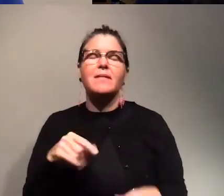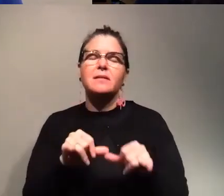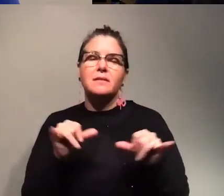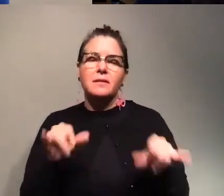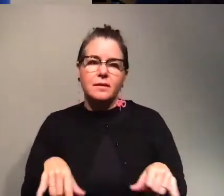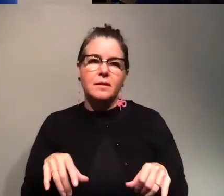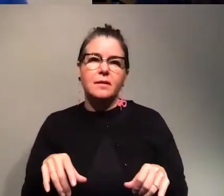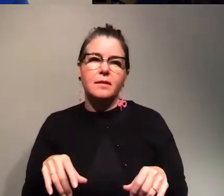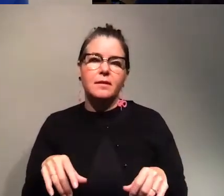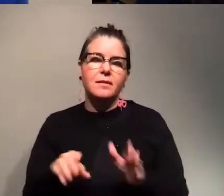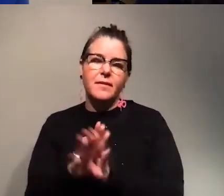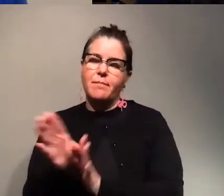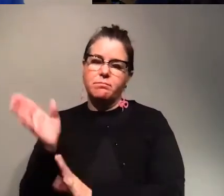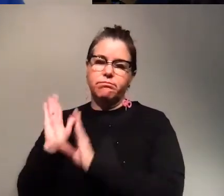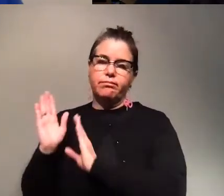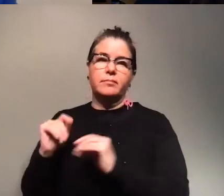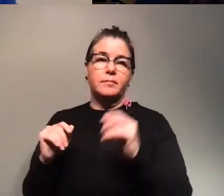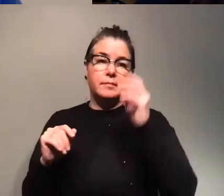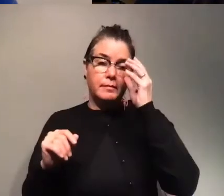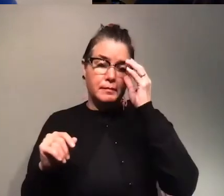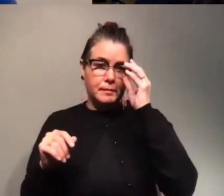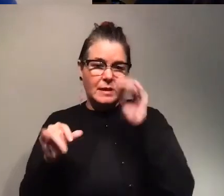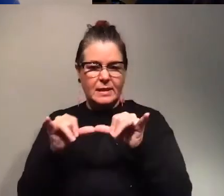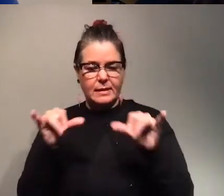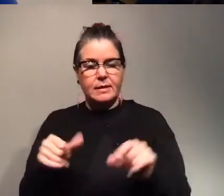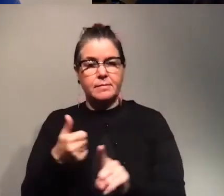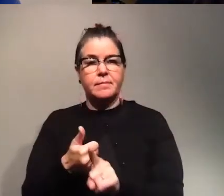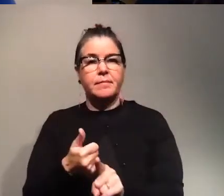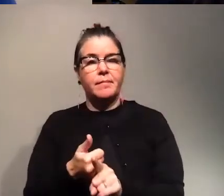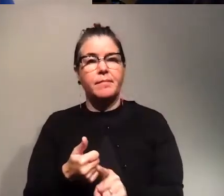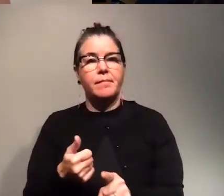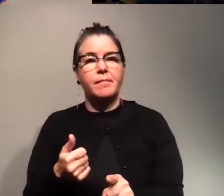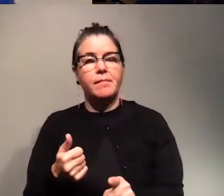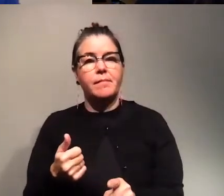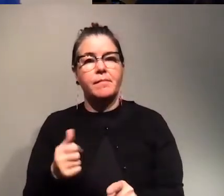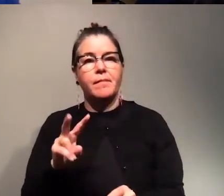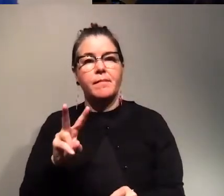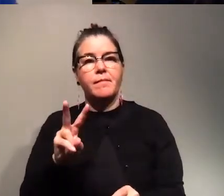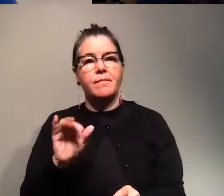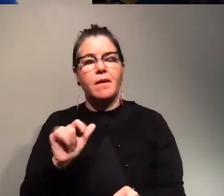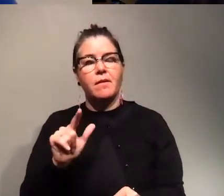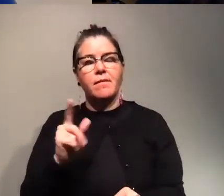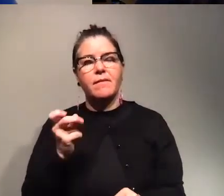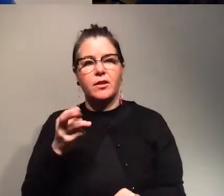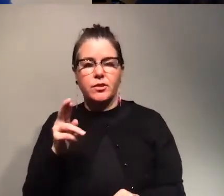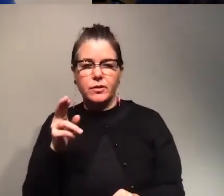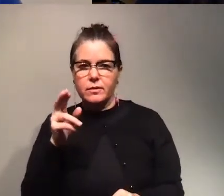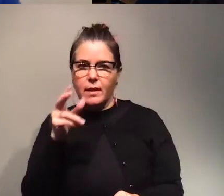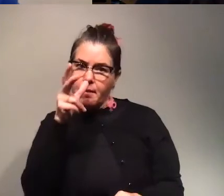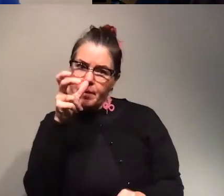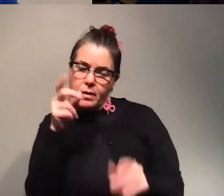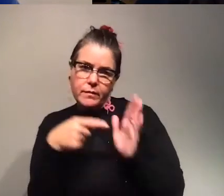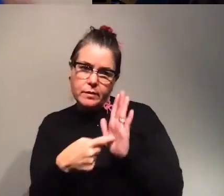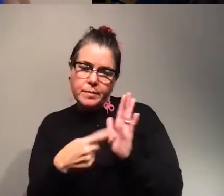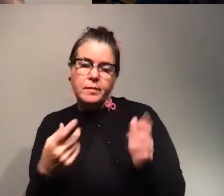it was about a long time ago and in this system we have a viral vector actually that we can introduce